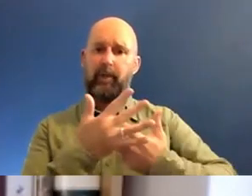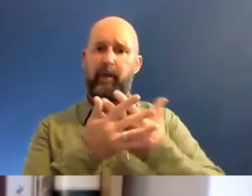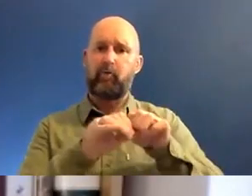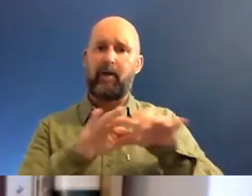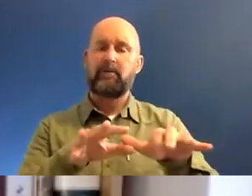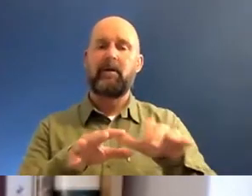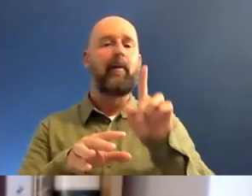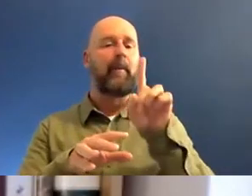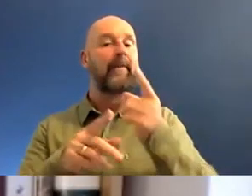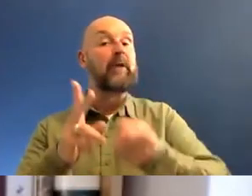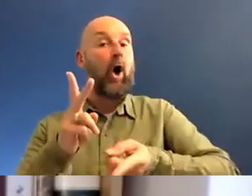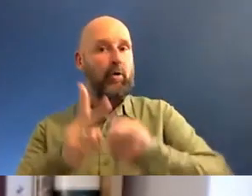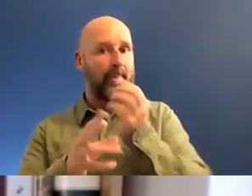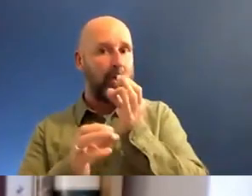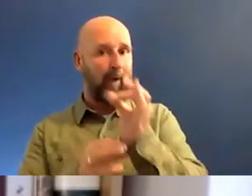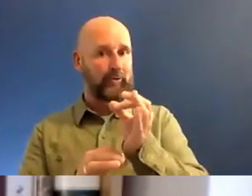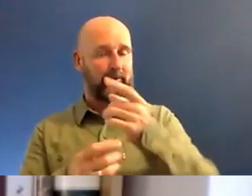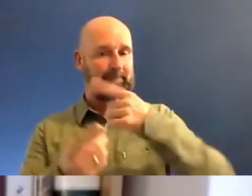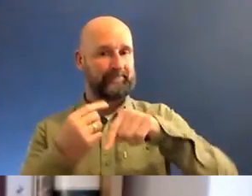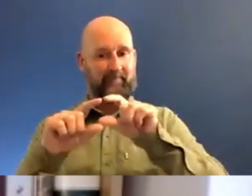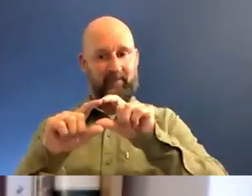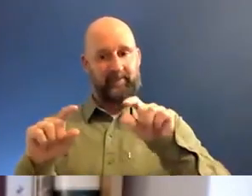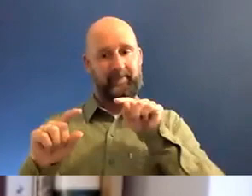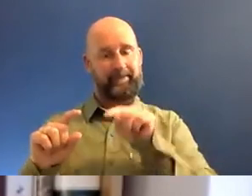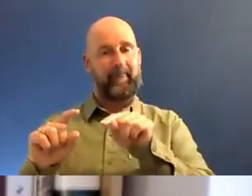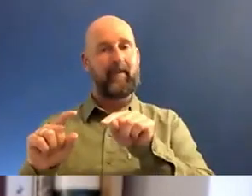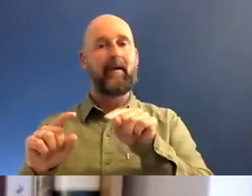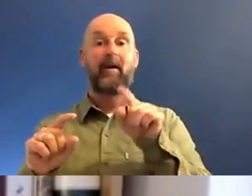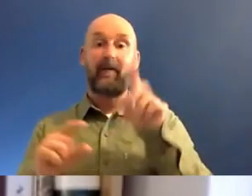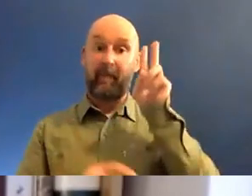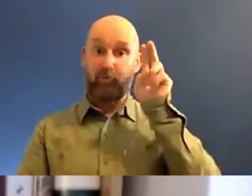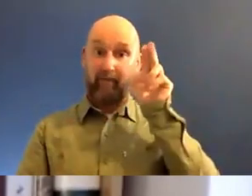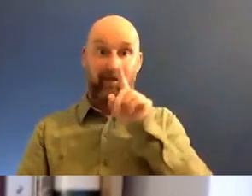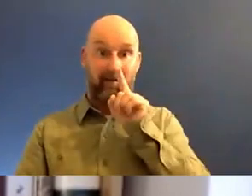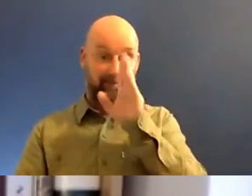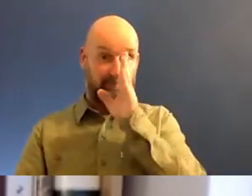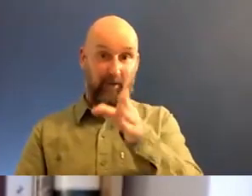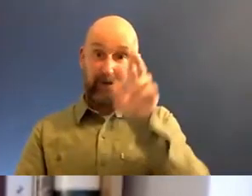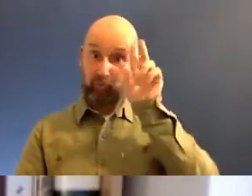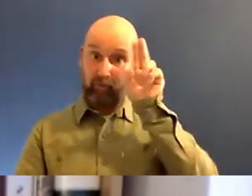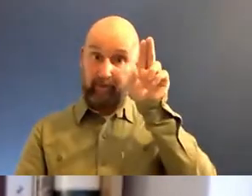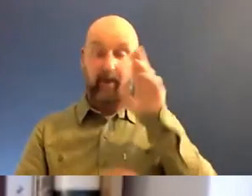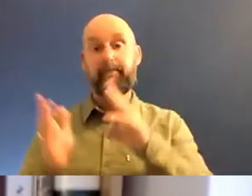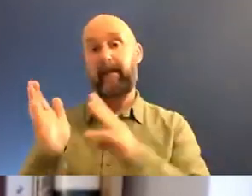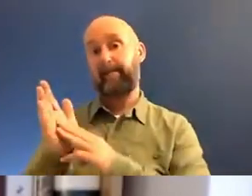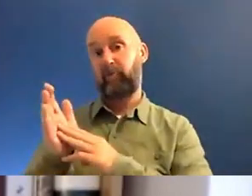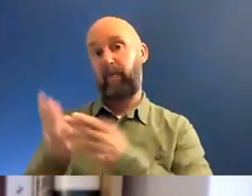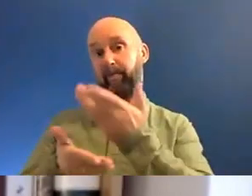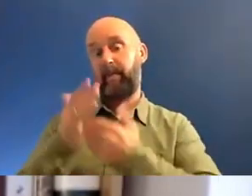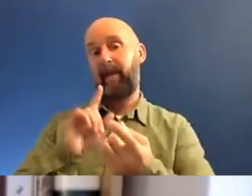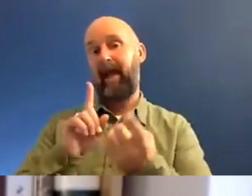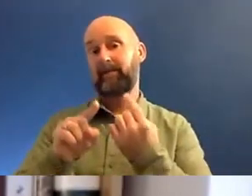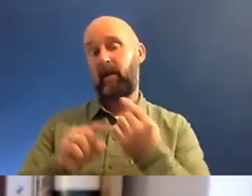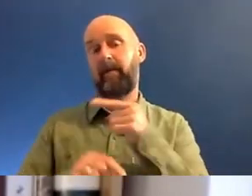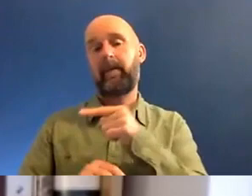earlier question in our question and answer box here, which was for Rabia, but possibly Miriam may also have a version of the answer, which is the